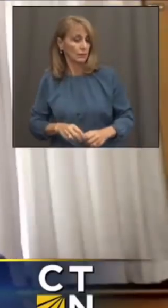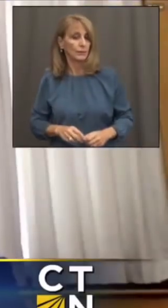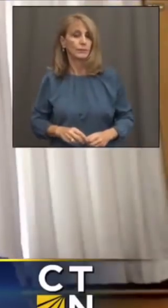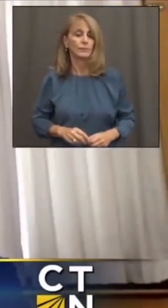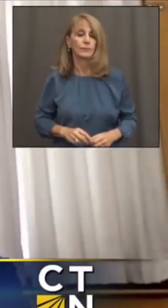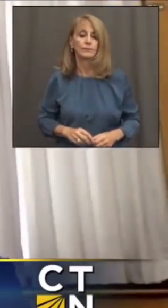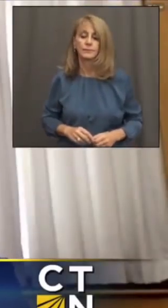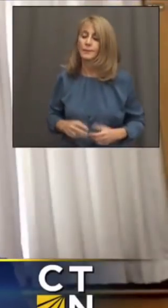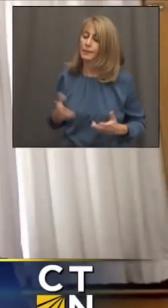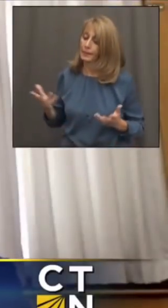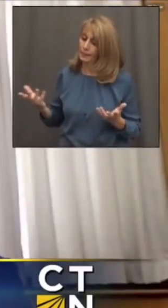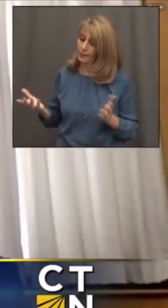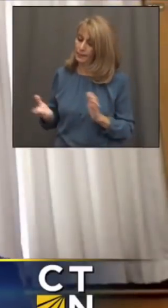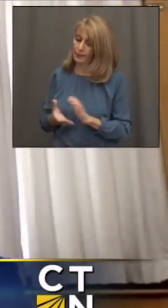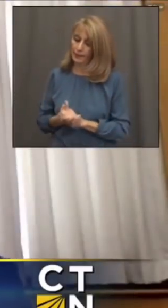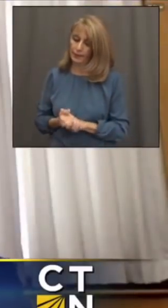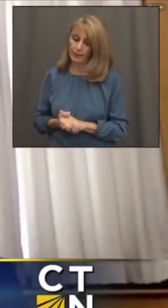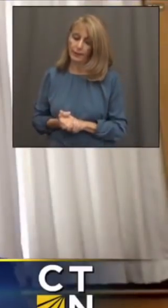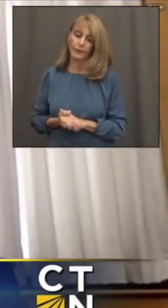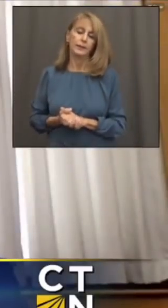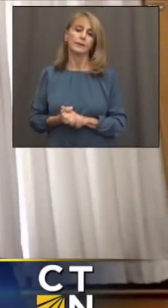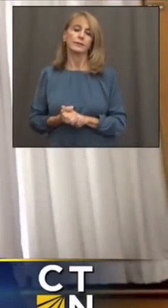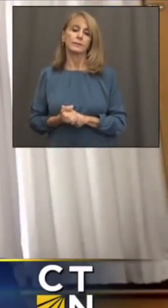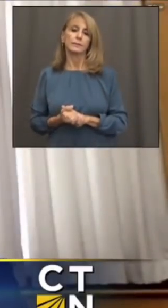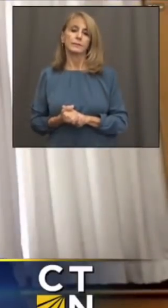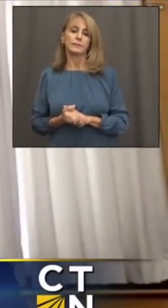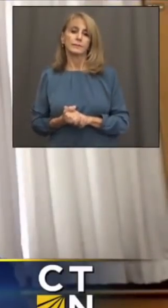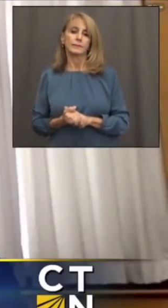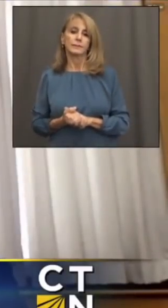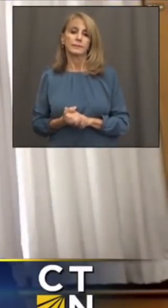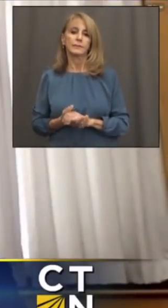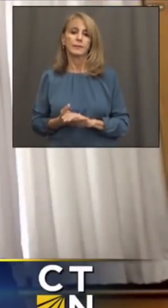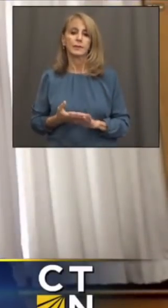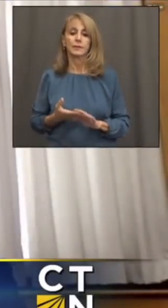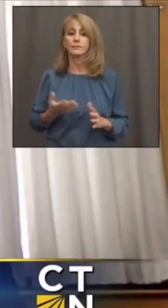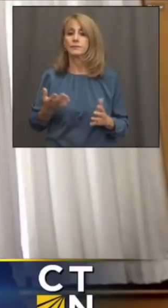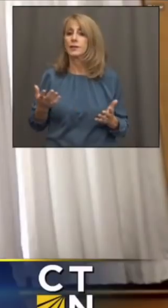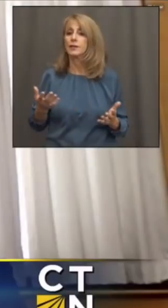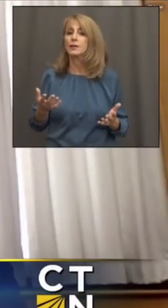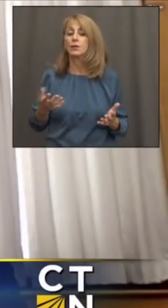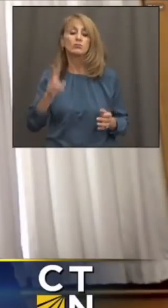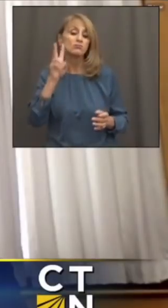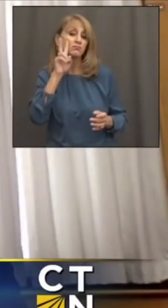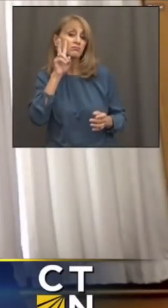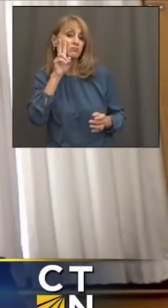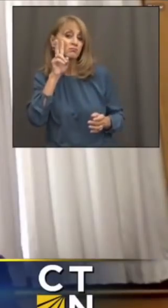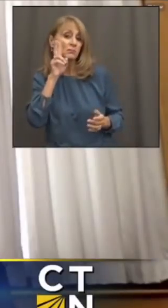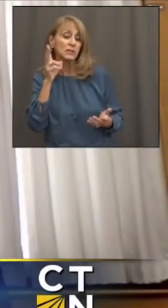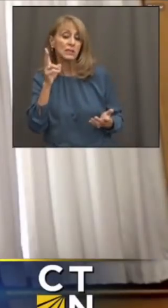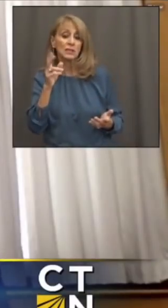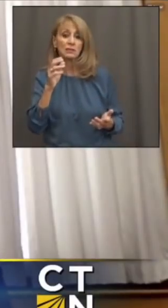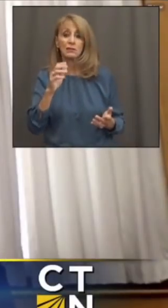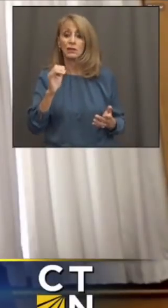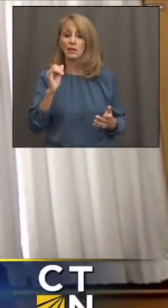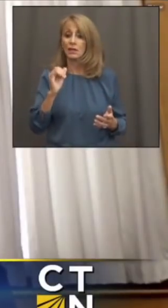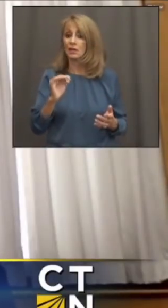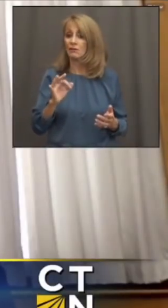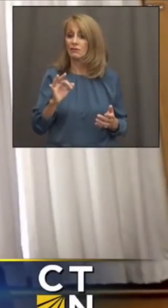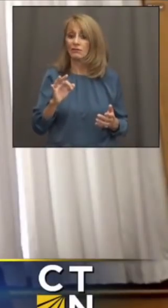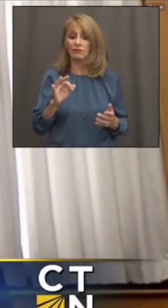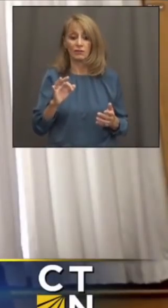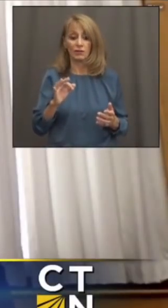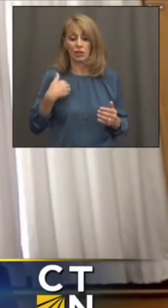You know, it will depend a little bit, as we discussed previously, on whether new populations are becoming eligible to be